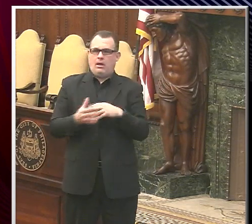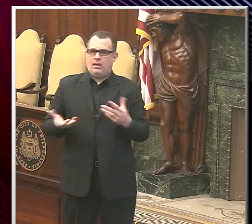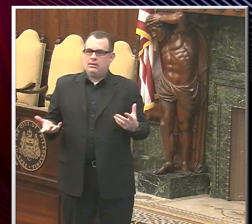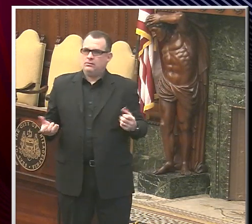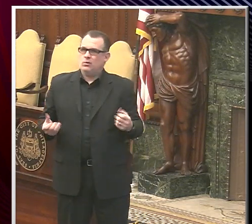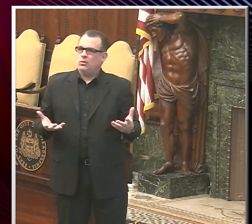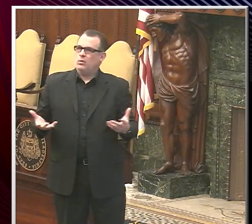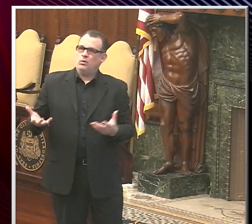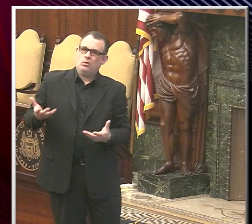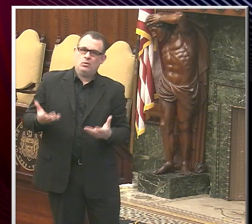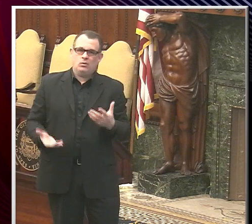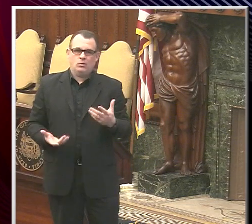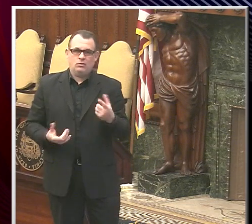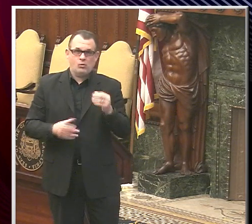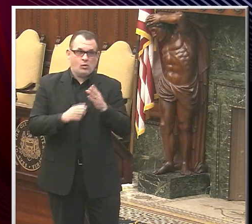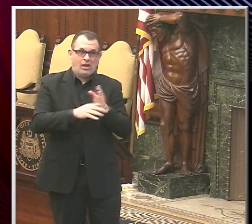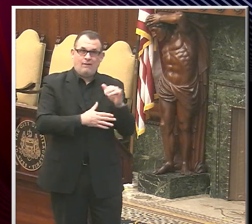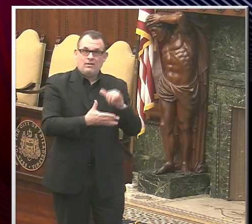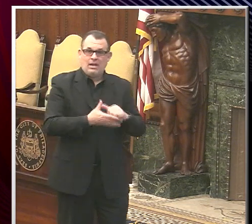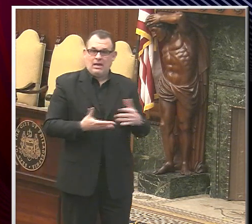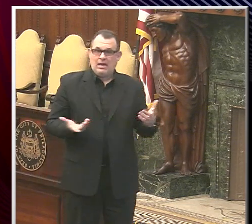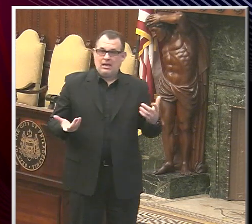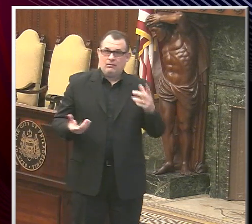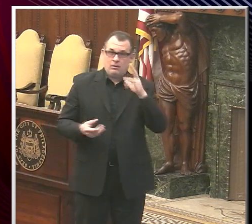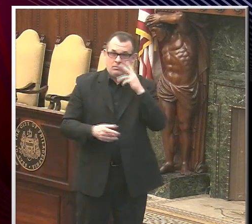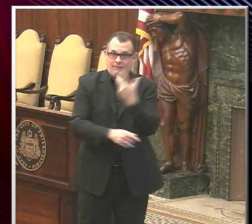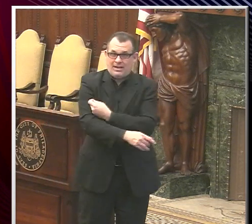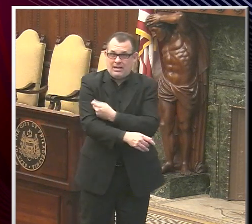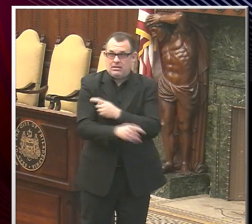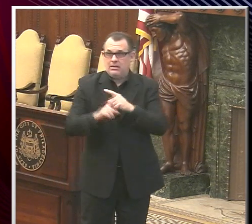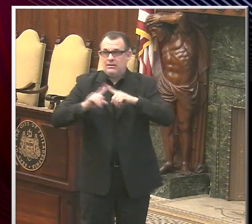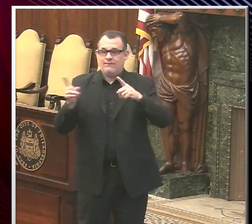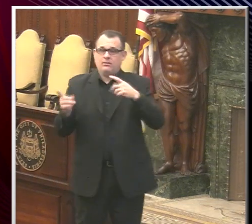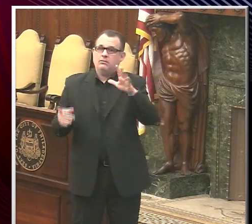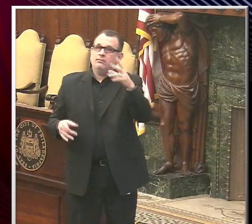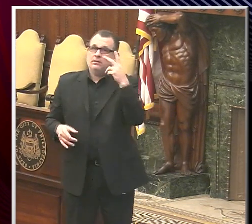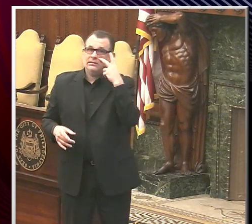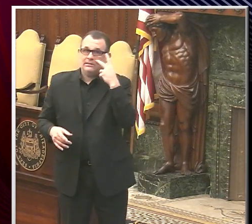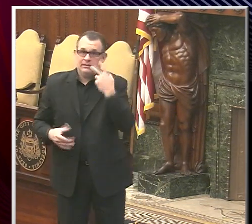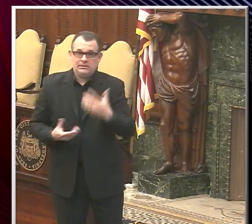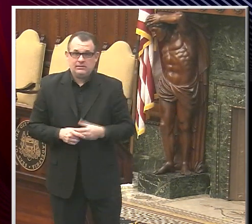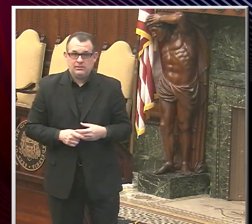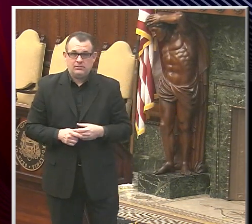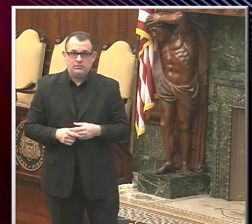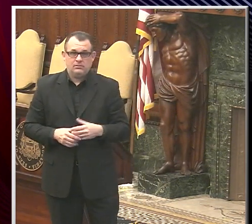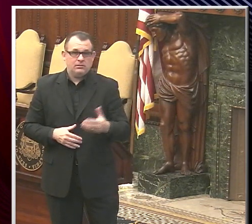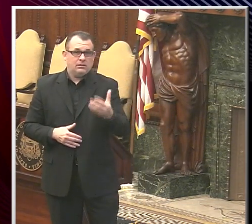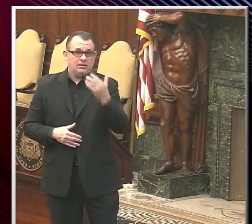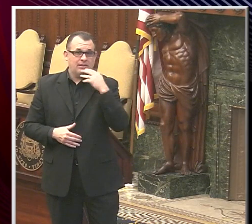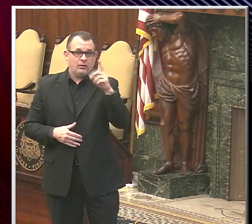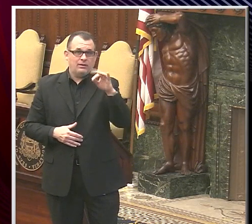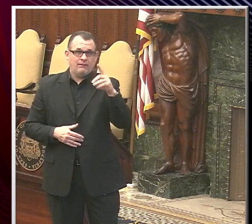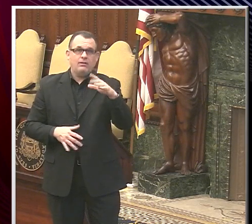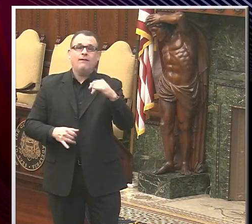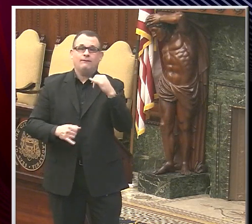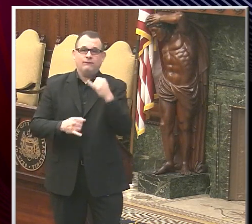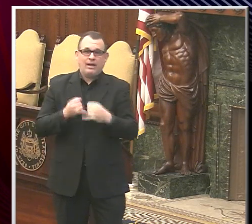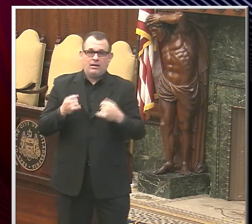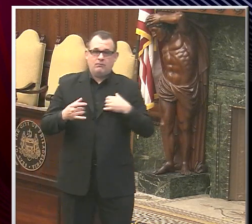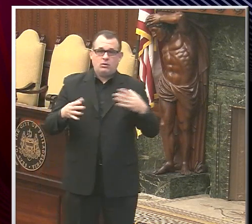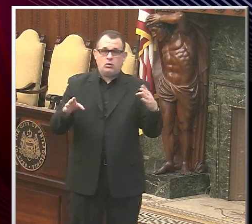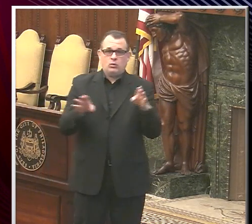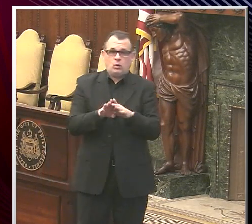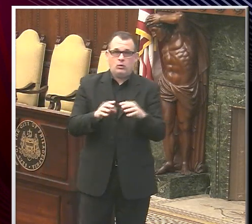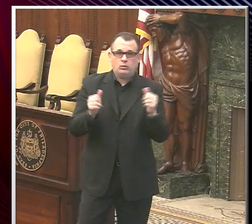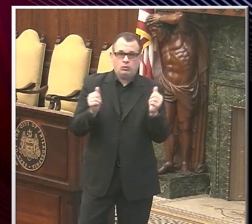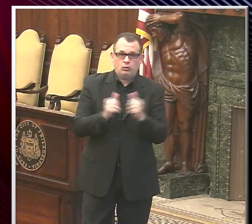at that point we will have enough people vaccinated to prevent that from happening. Thanks. Thank you, David. And finally, we will wrap up our questioning